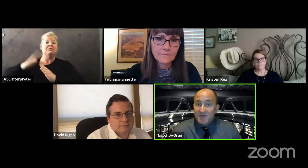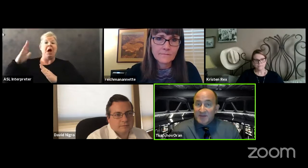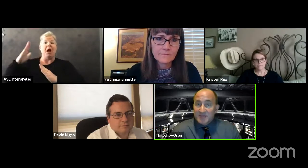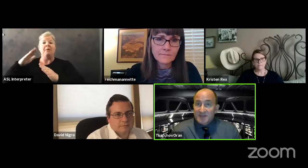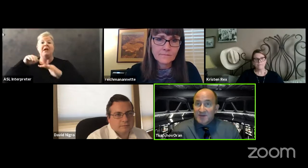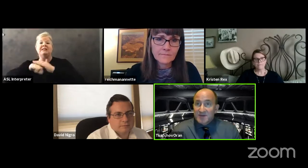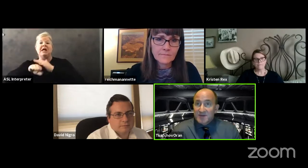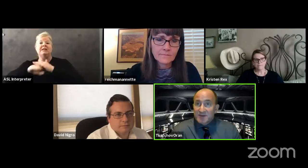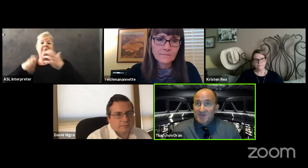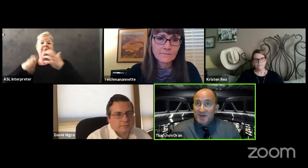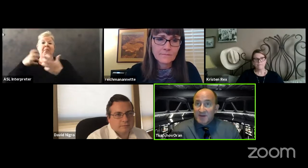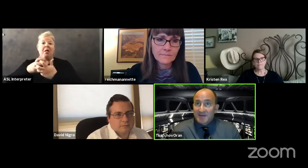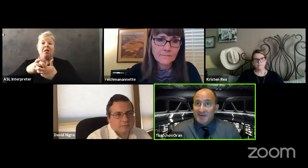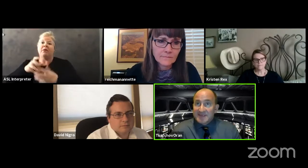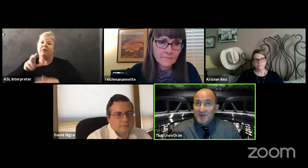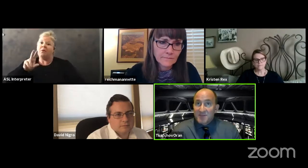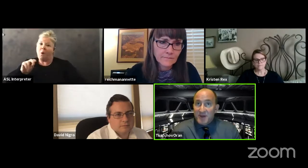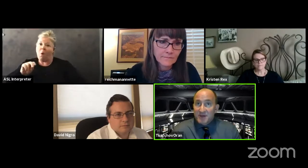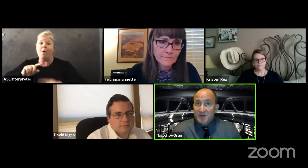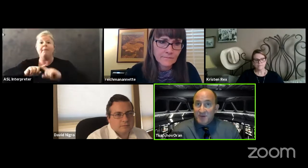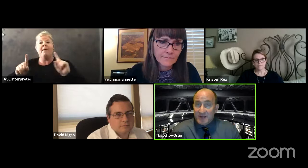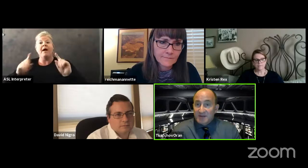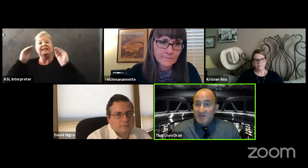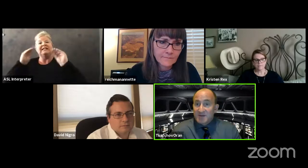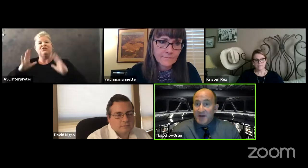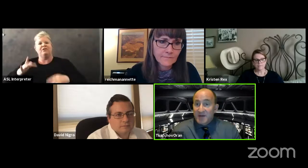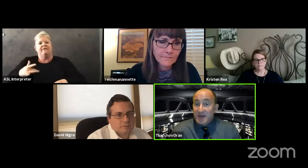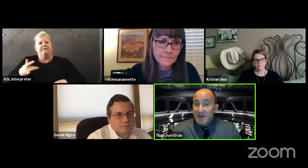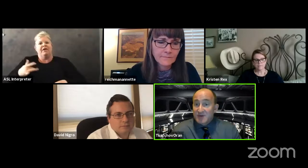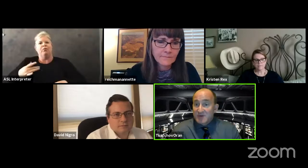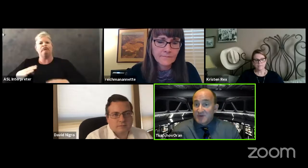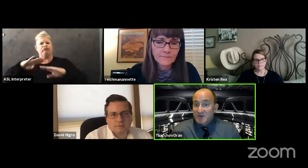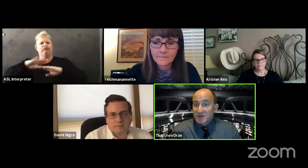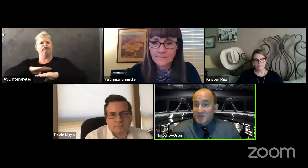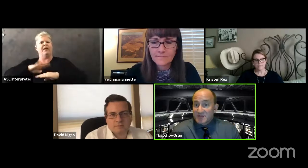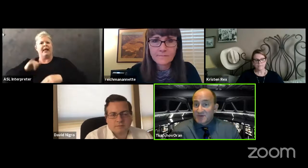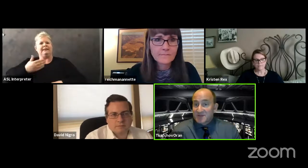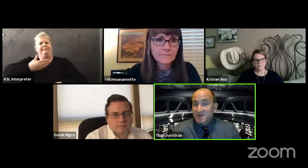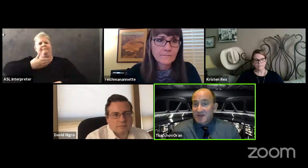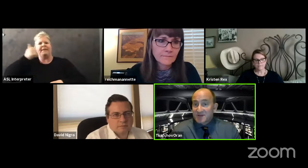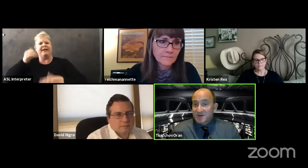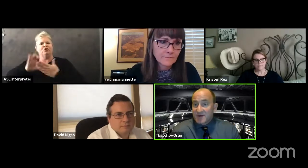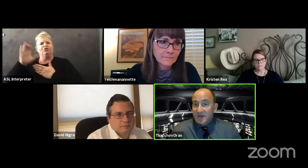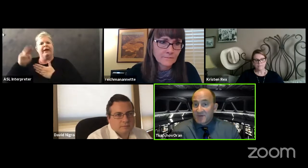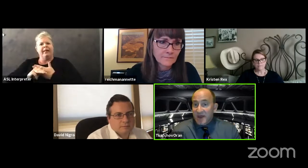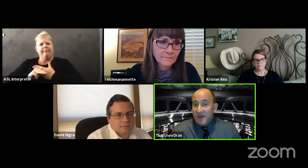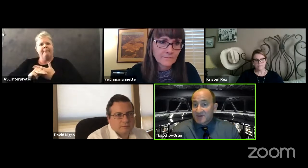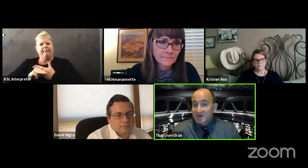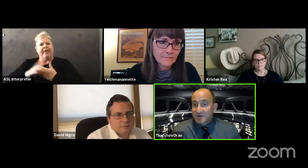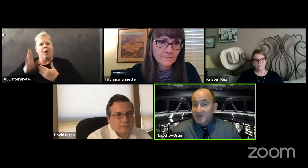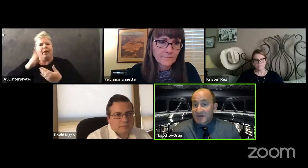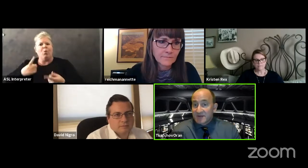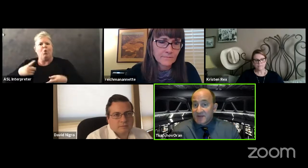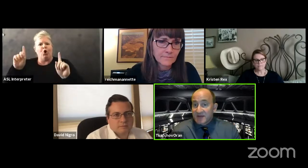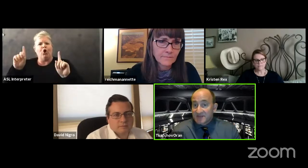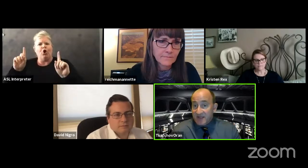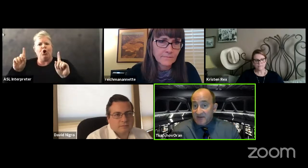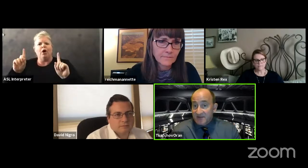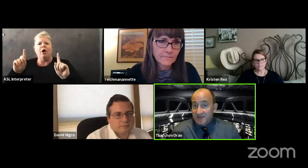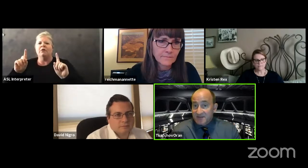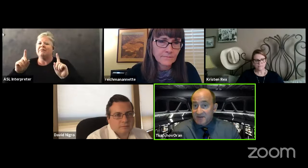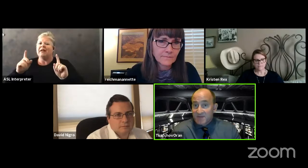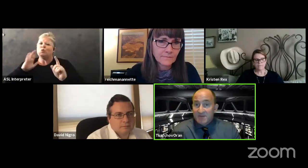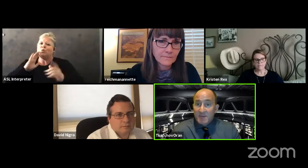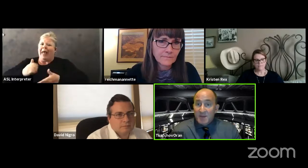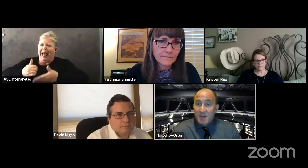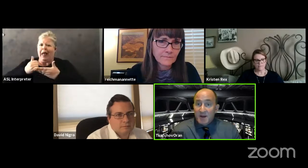but the teachers do feel that this is the best curriculum that they can use with our students to make sure that they master the science